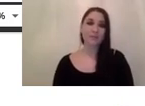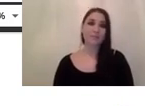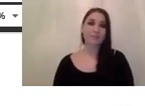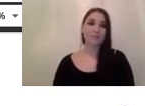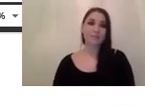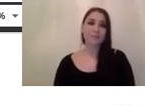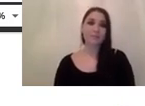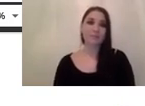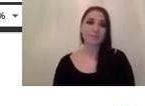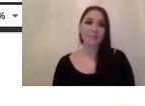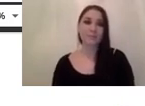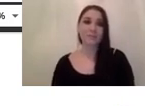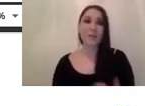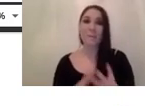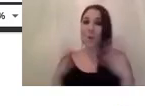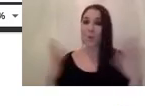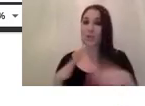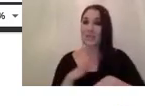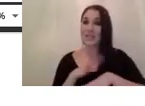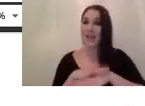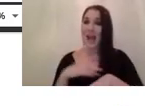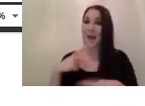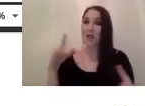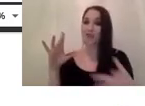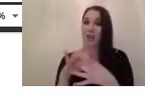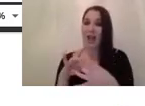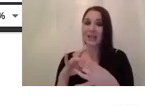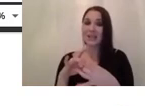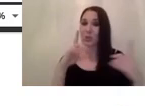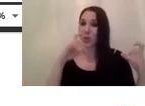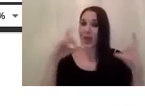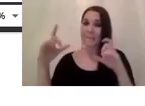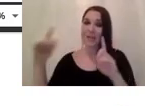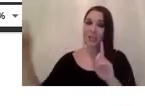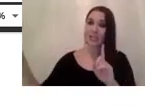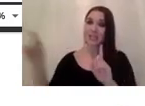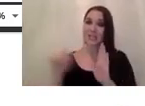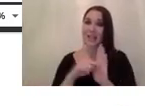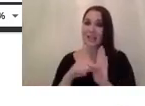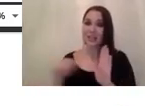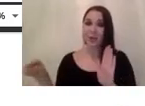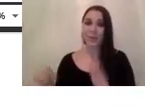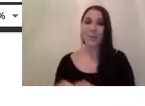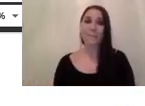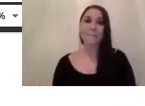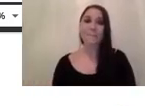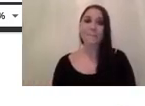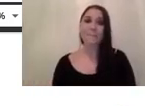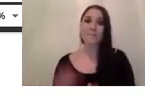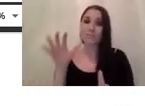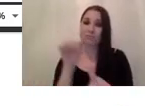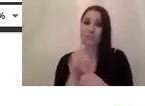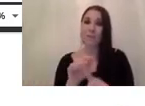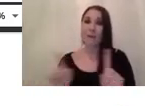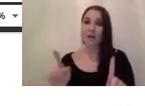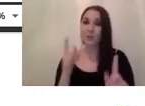that most of the time are related to the image sensor but uh nonetheless we're going to check how for